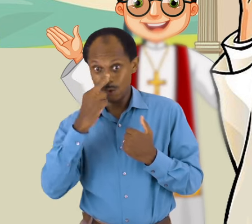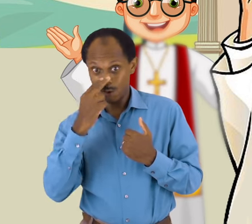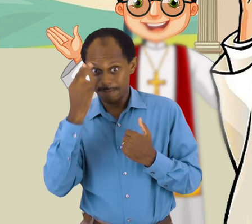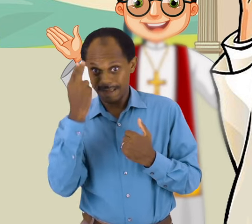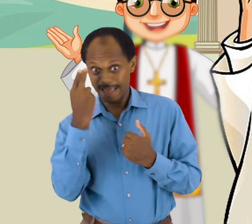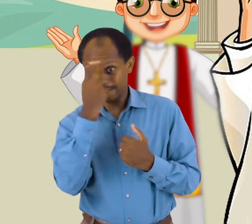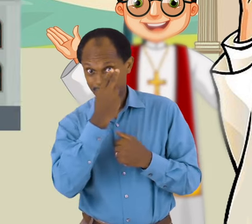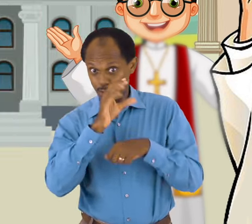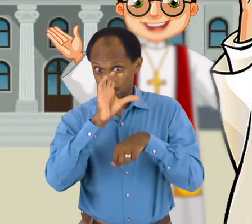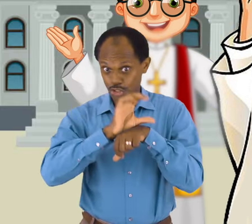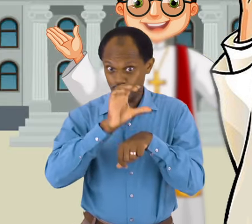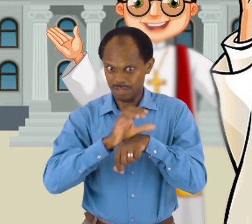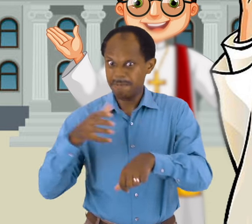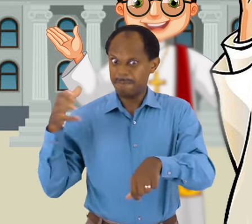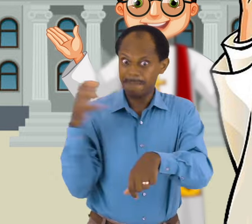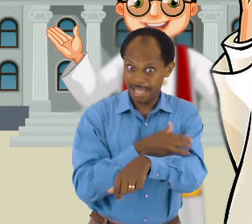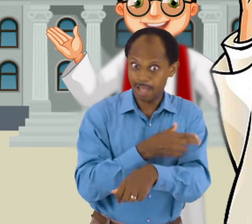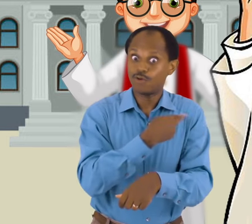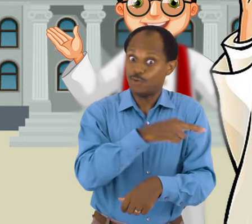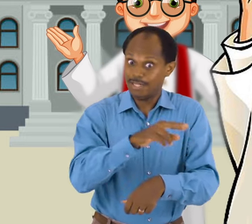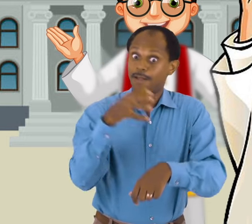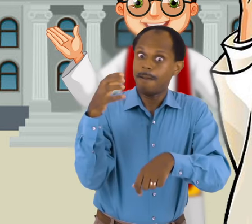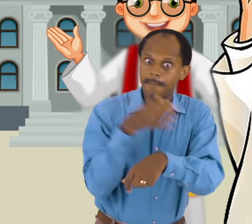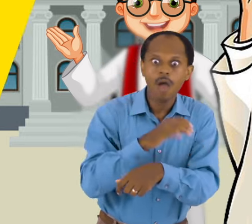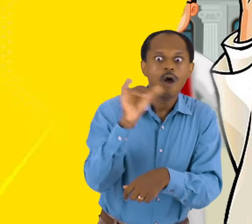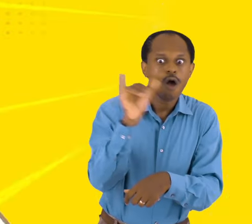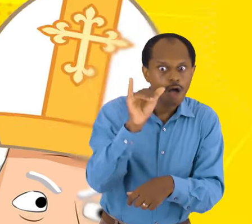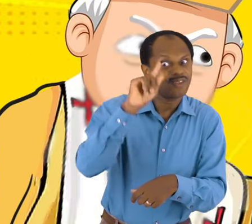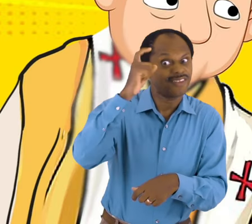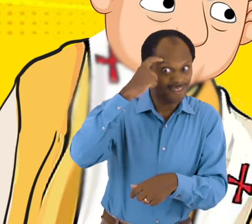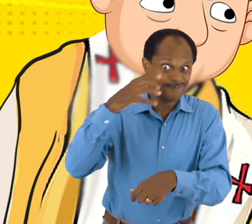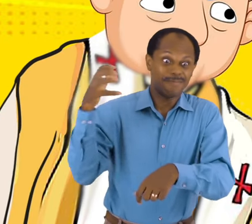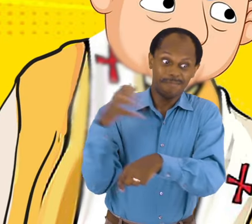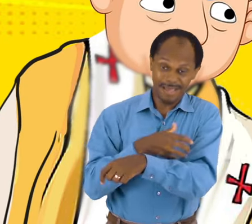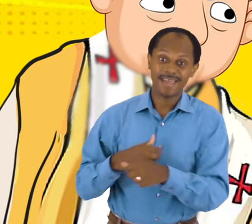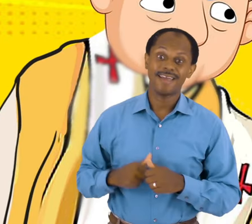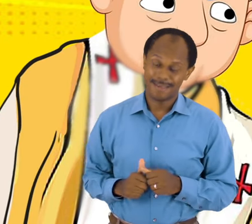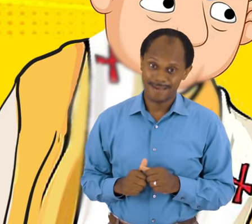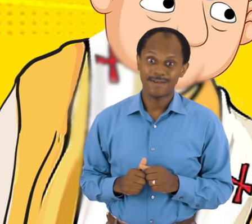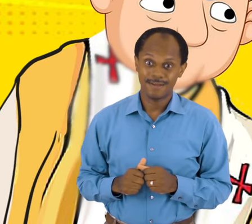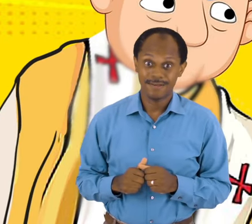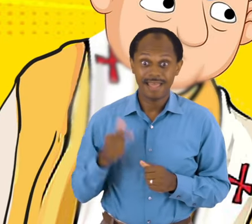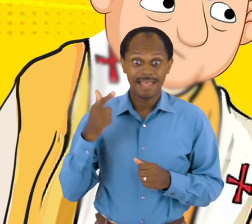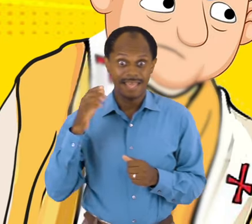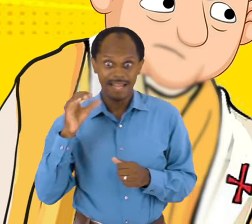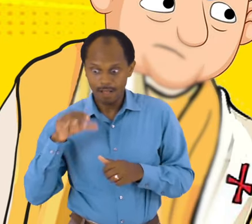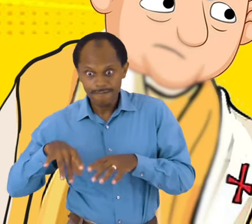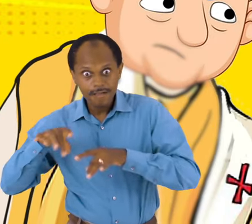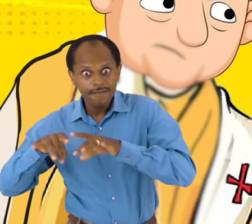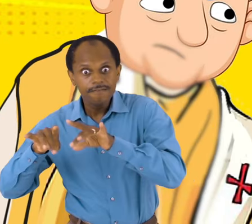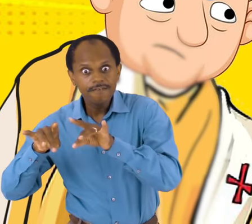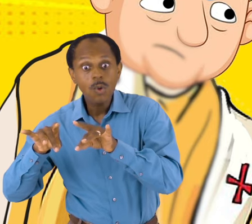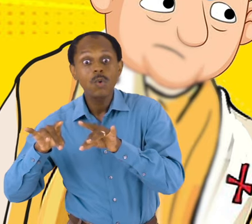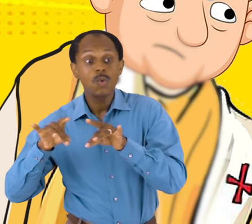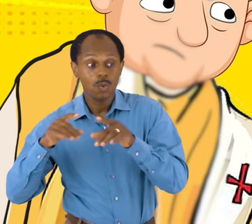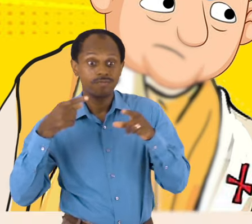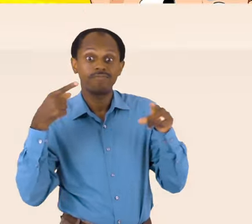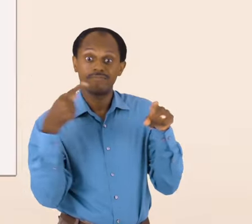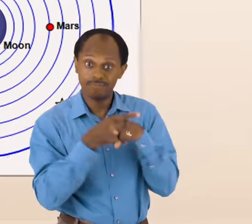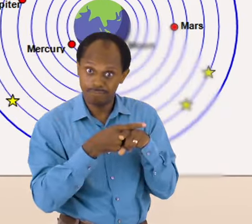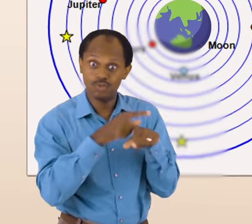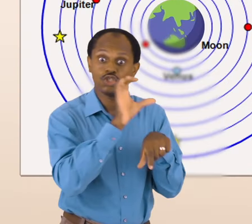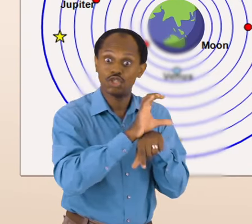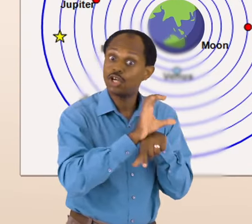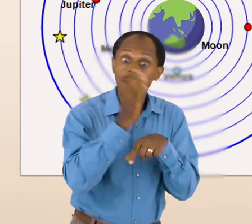religiously and in the government. Galileo's studies and findings brought him into conflict with the Church.